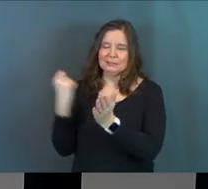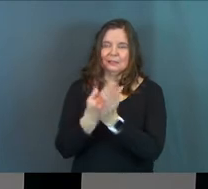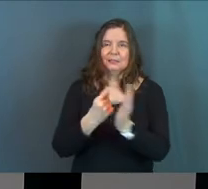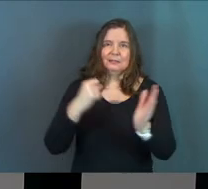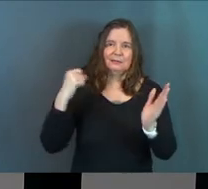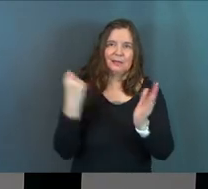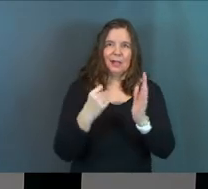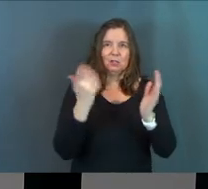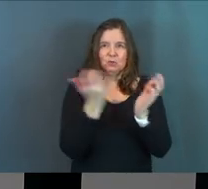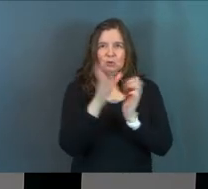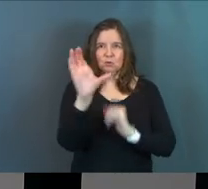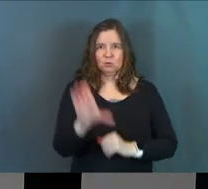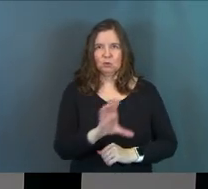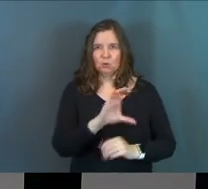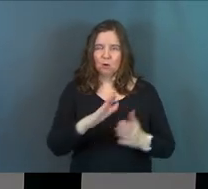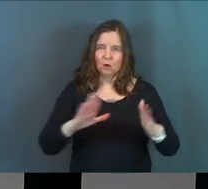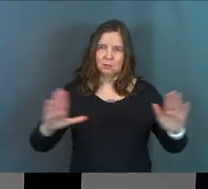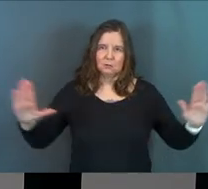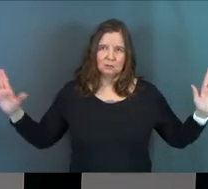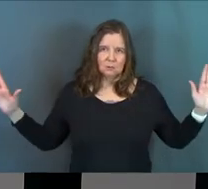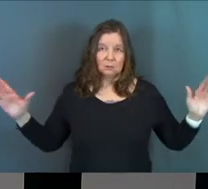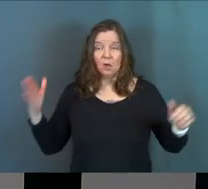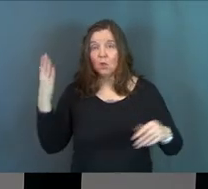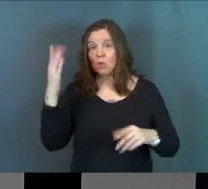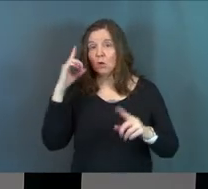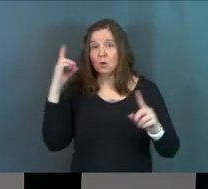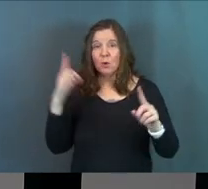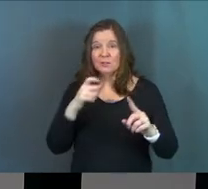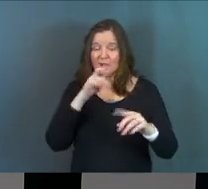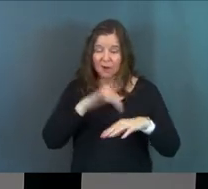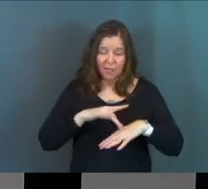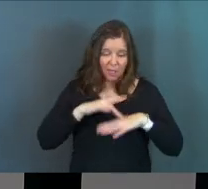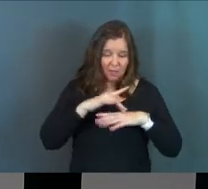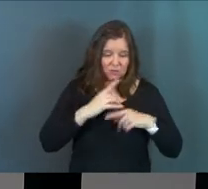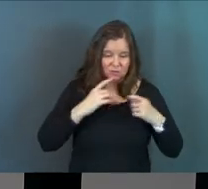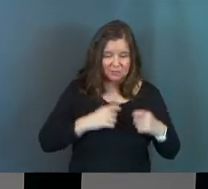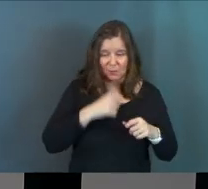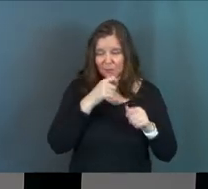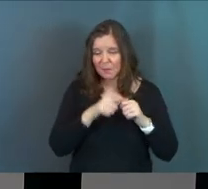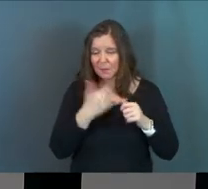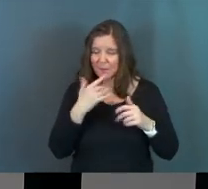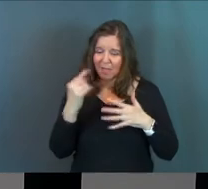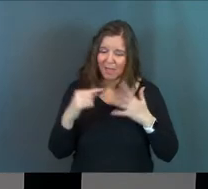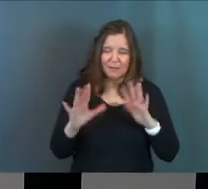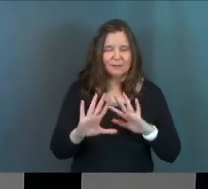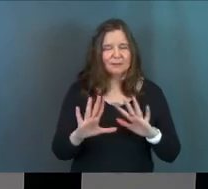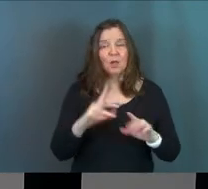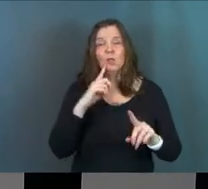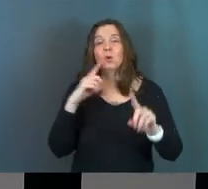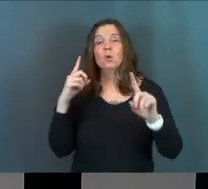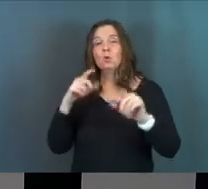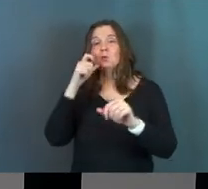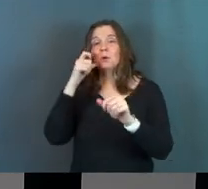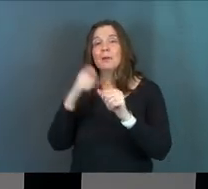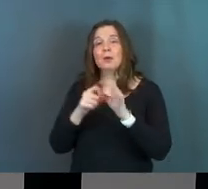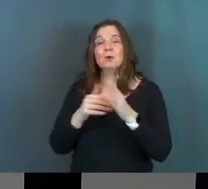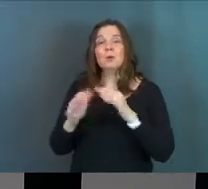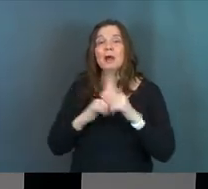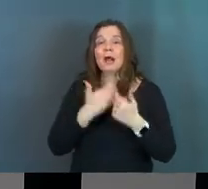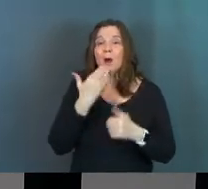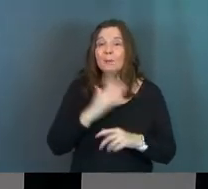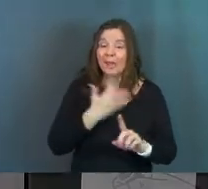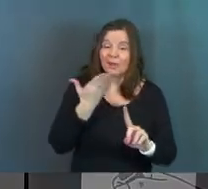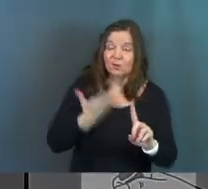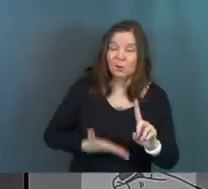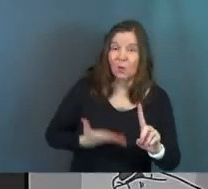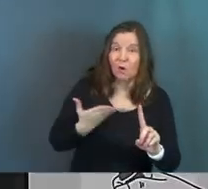it to the cross. The goal is not for you to sit and dwell on your sin. The goal is not to say, remember how bad you are. The goal is to remember that no matter how